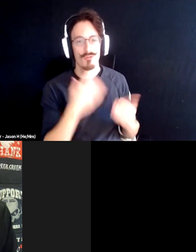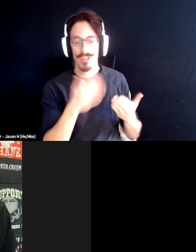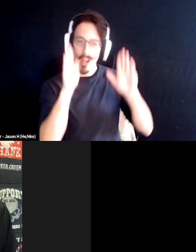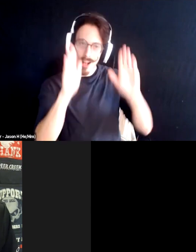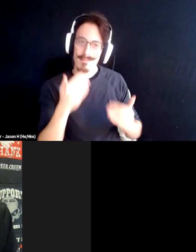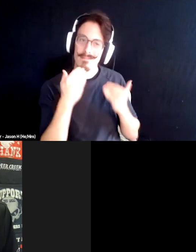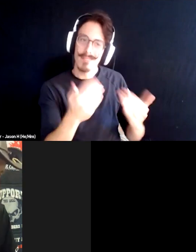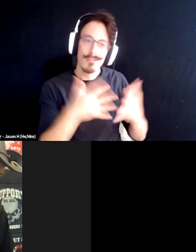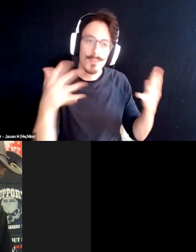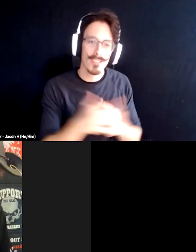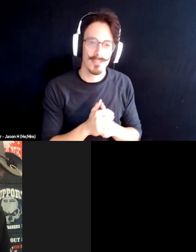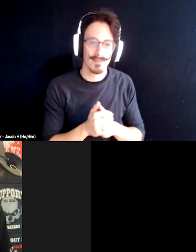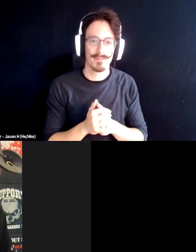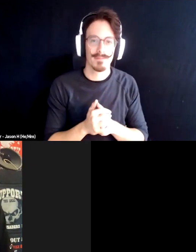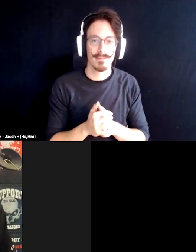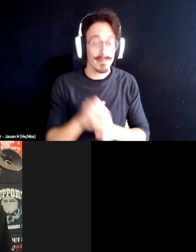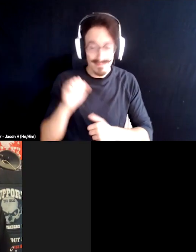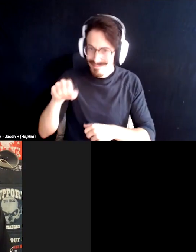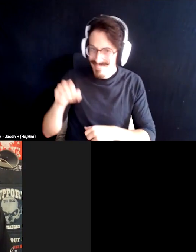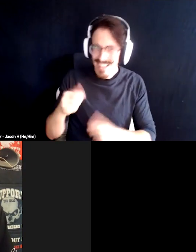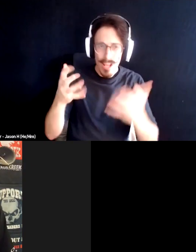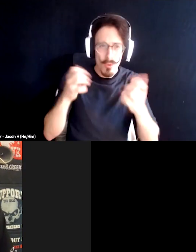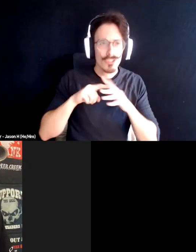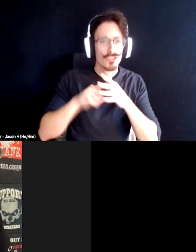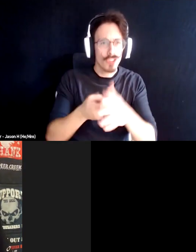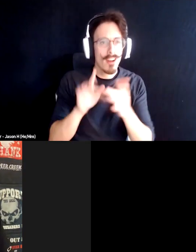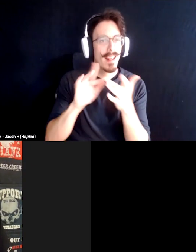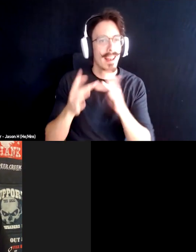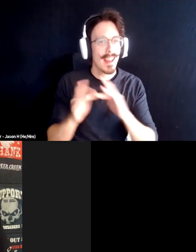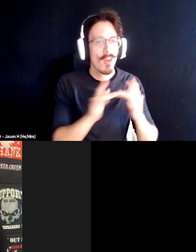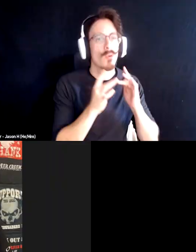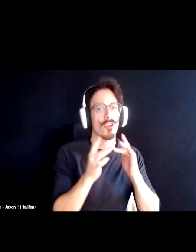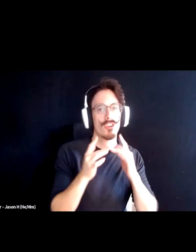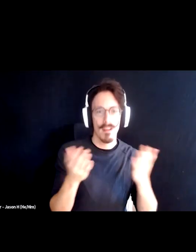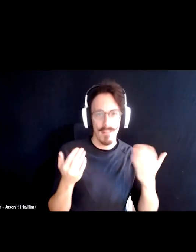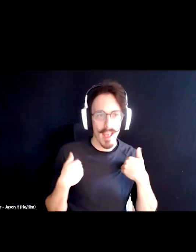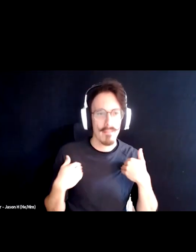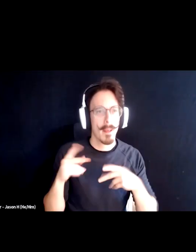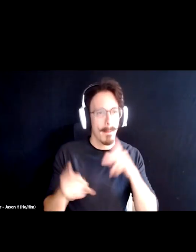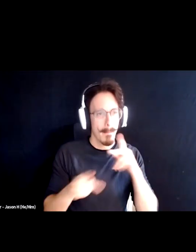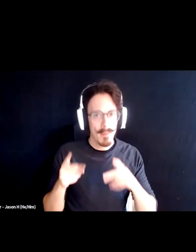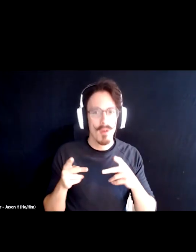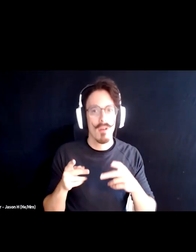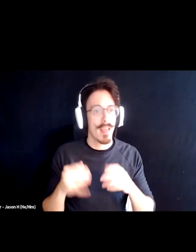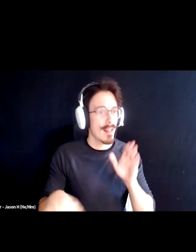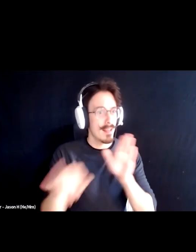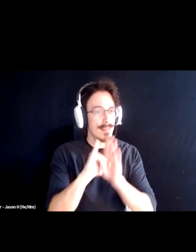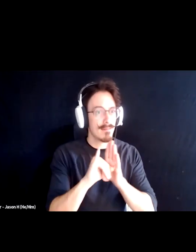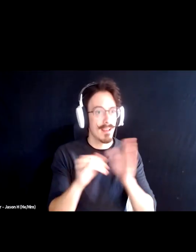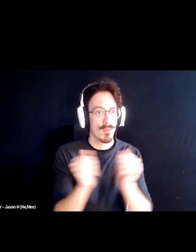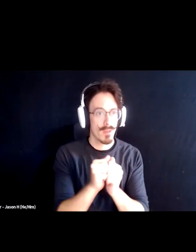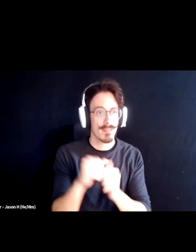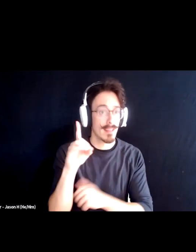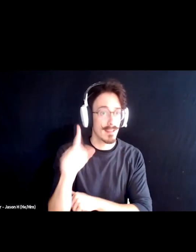thank you very much yes and I want to start a network of of having people with that identify as having a